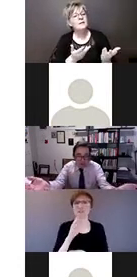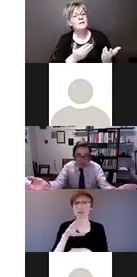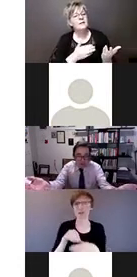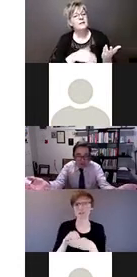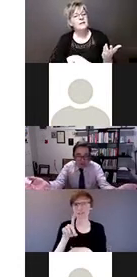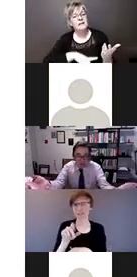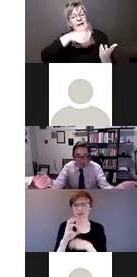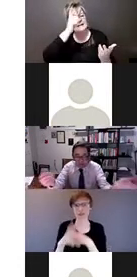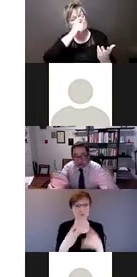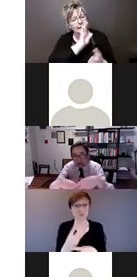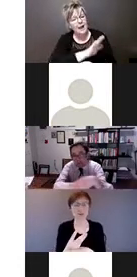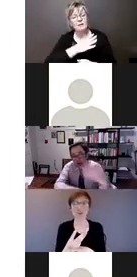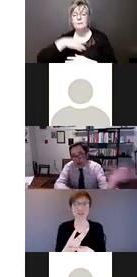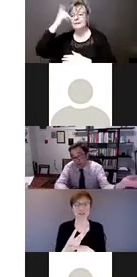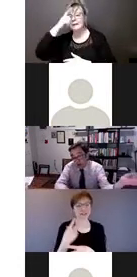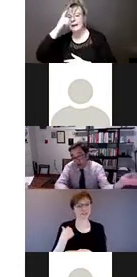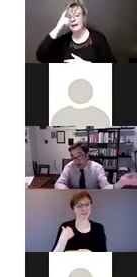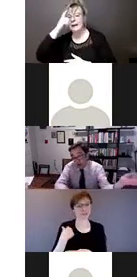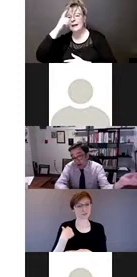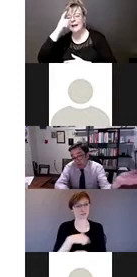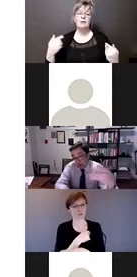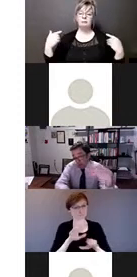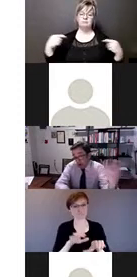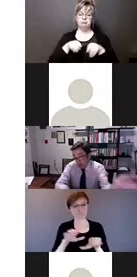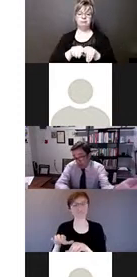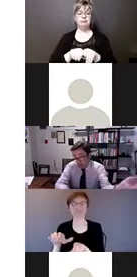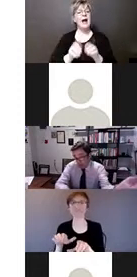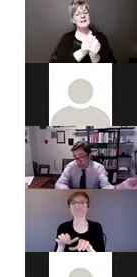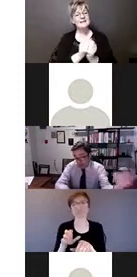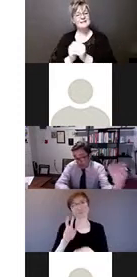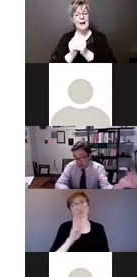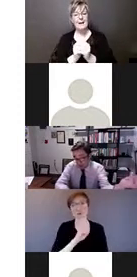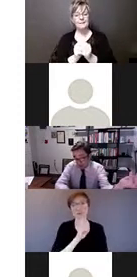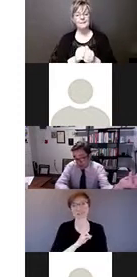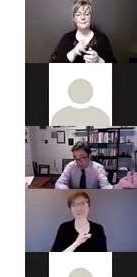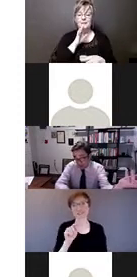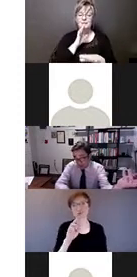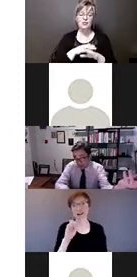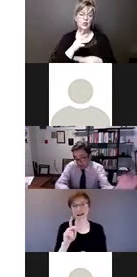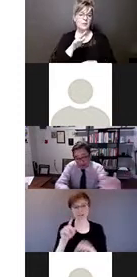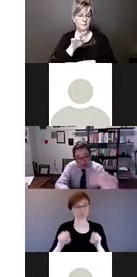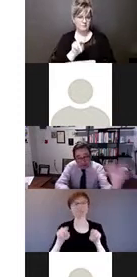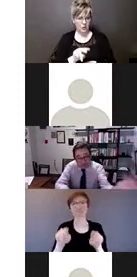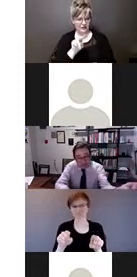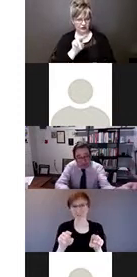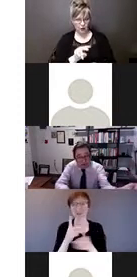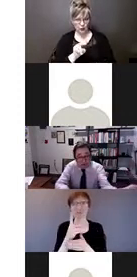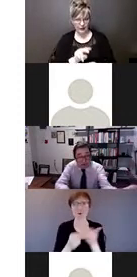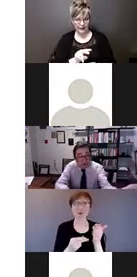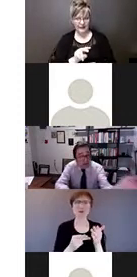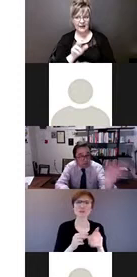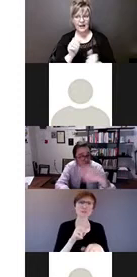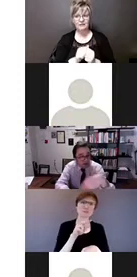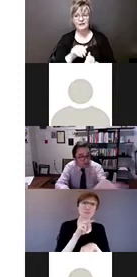approach, you know, where we talk about monitoring our rights, monitoring rights of people with disabilities through the CRPD,